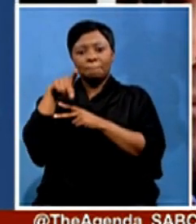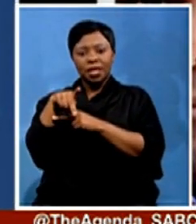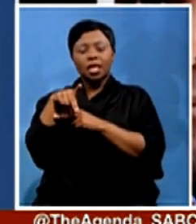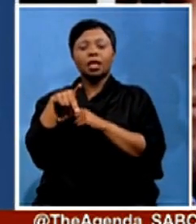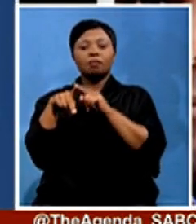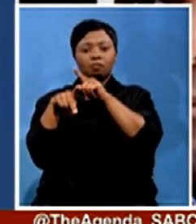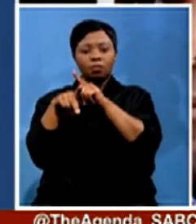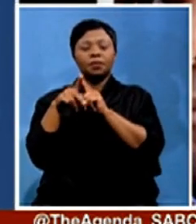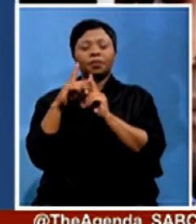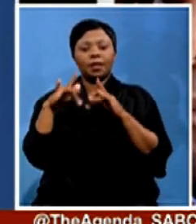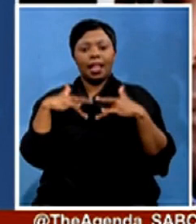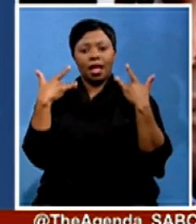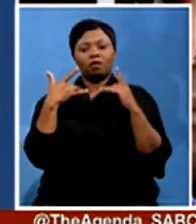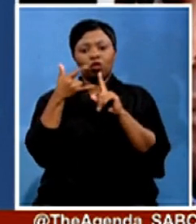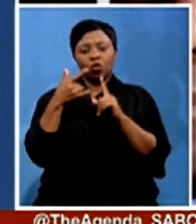indeed for your time.